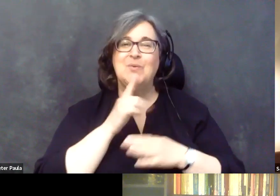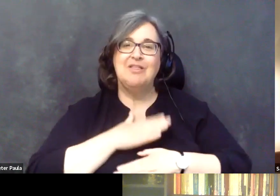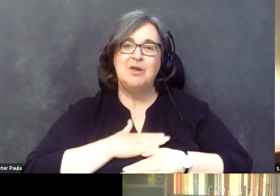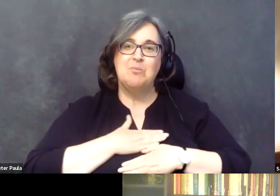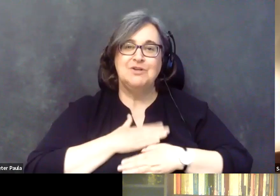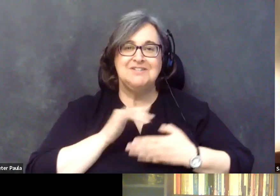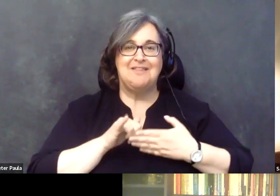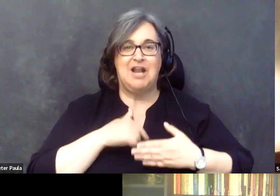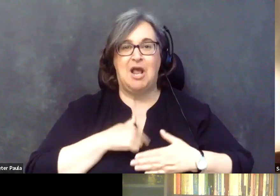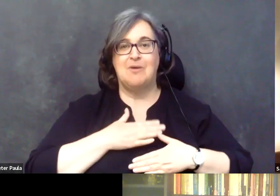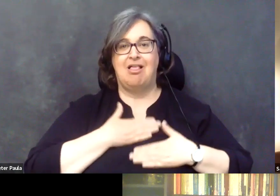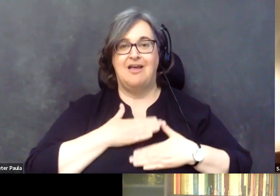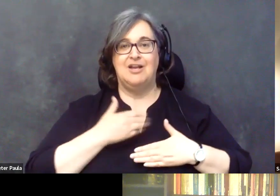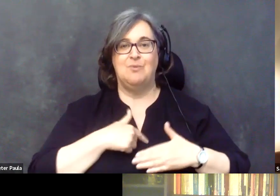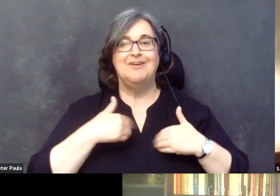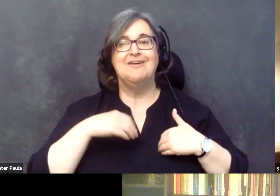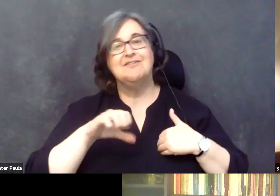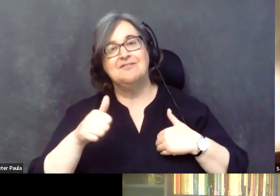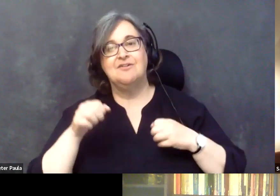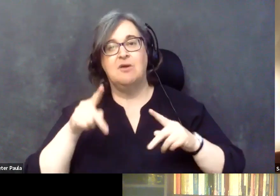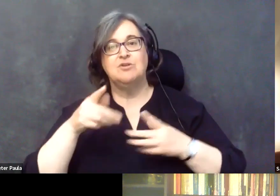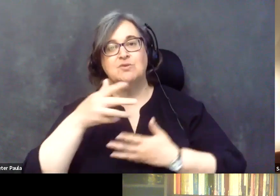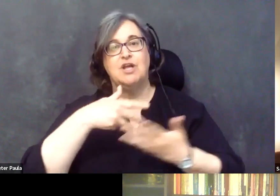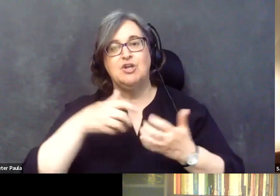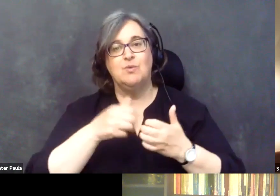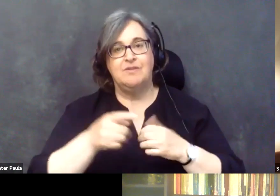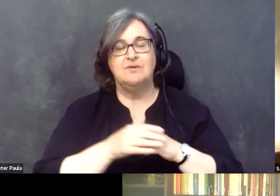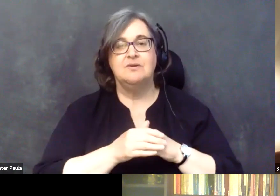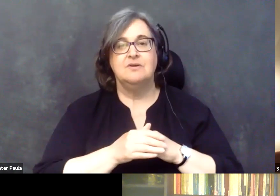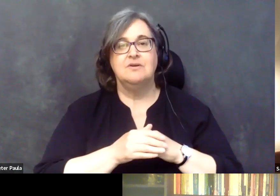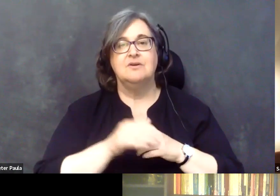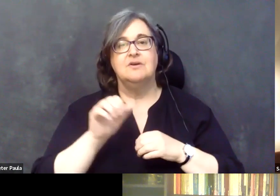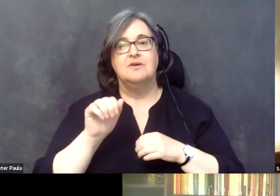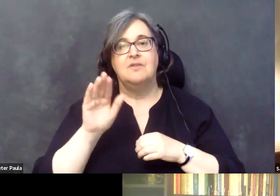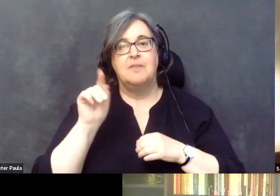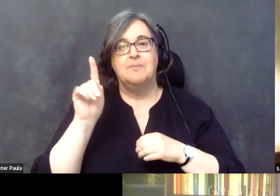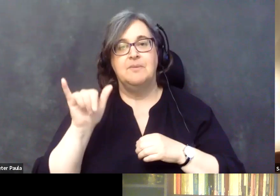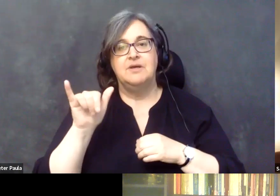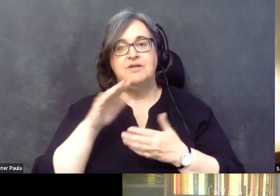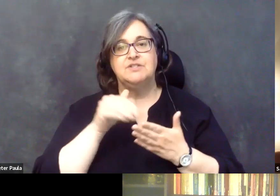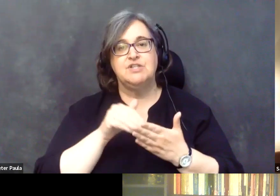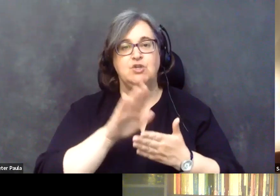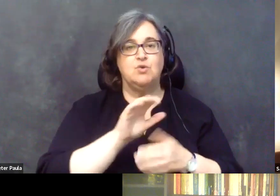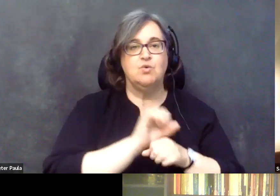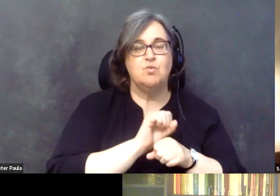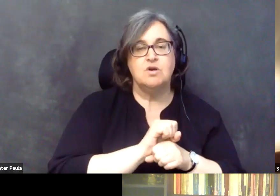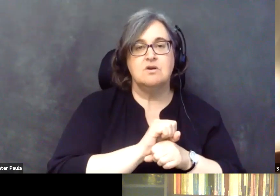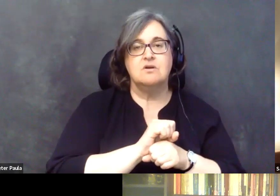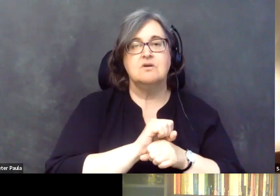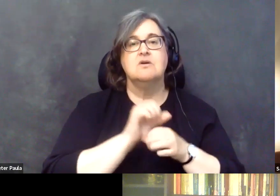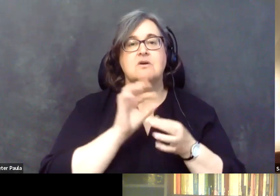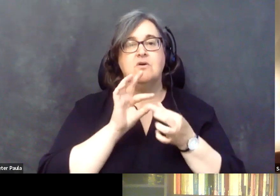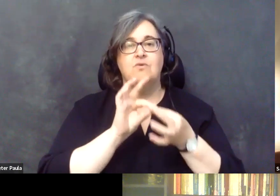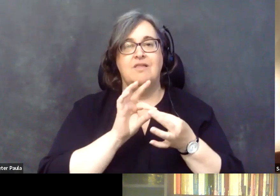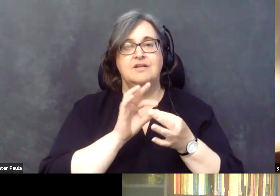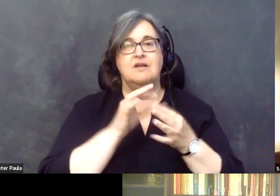that. And I'm glad that we had another chance to interact with you as, as the ability center and, and in your work and healthcare. Um,